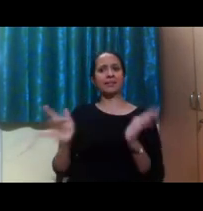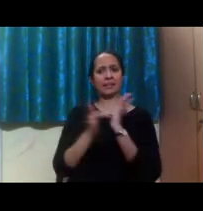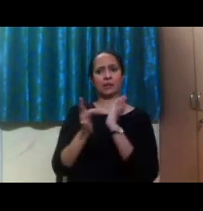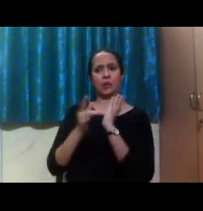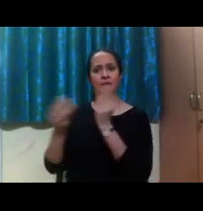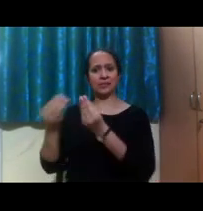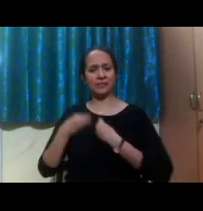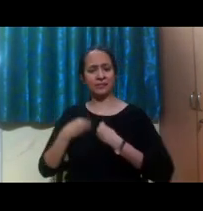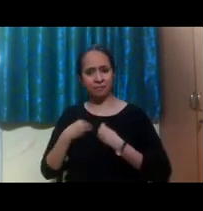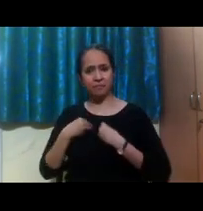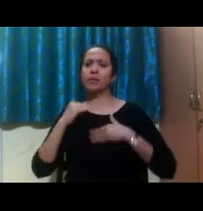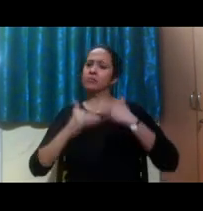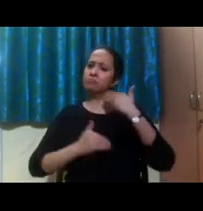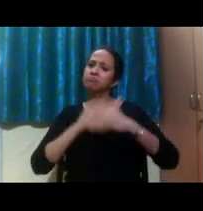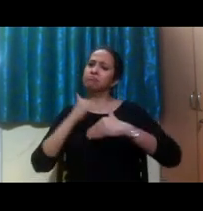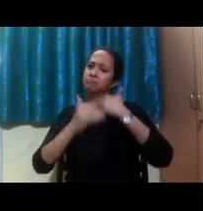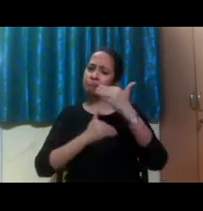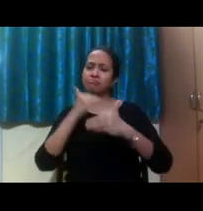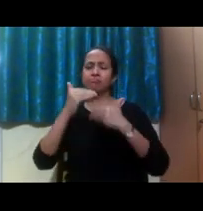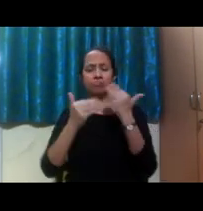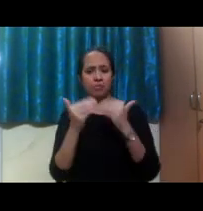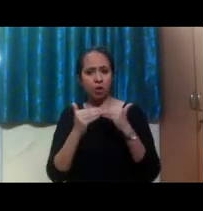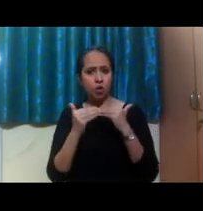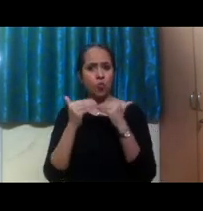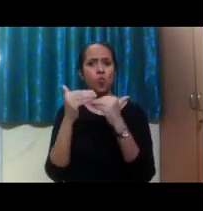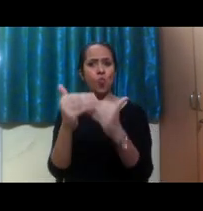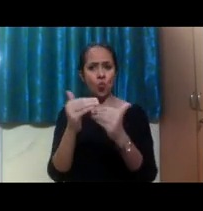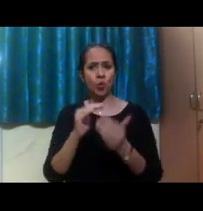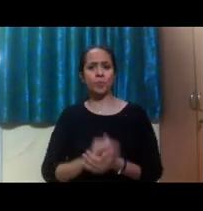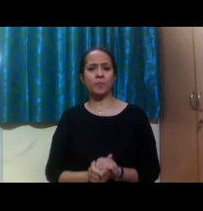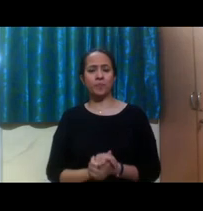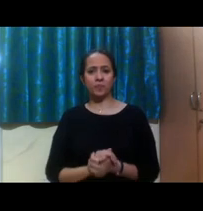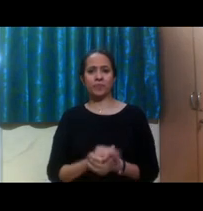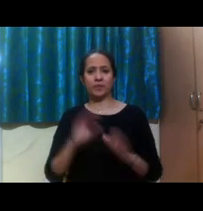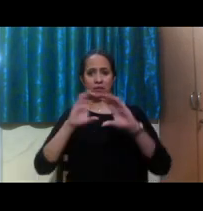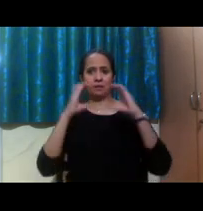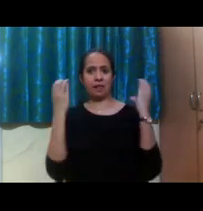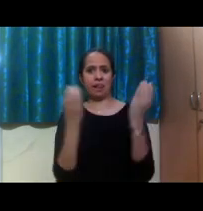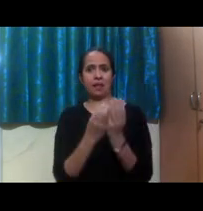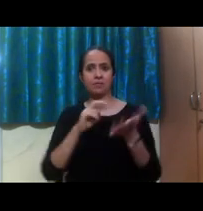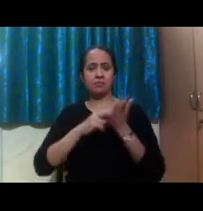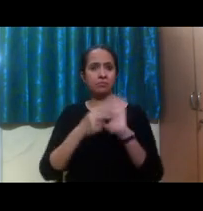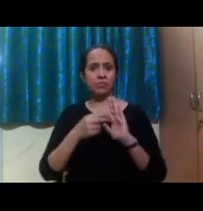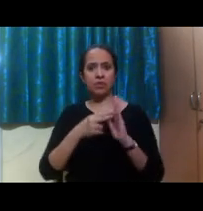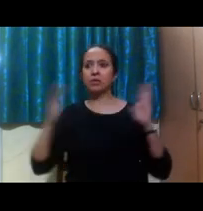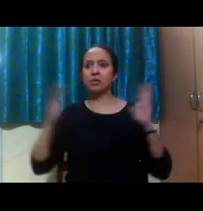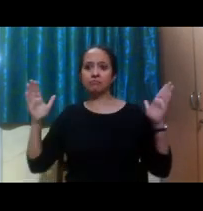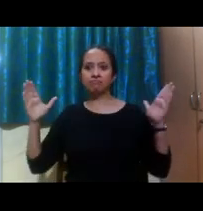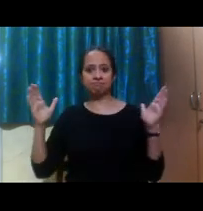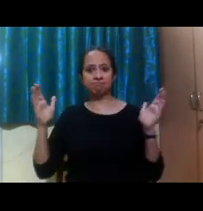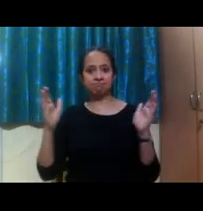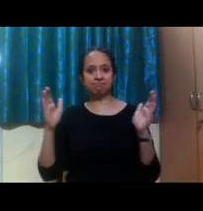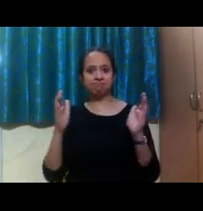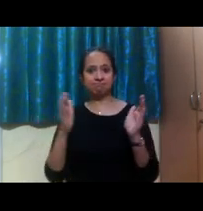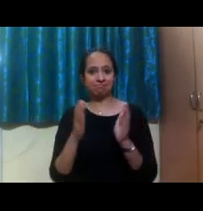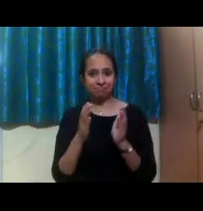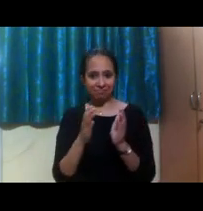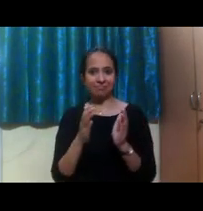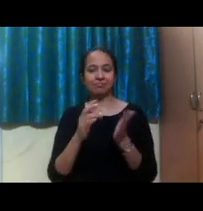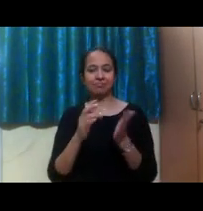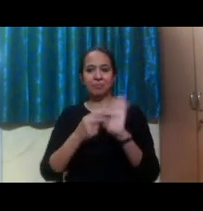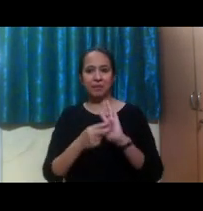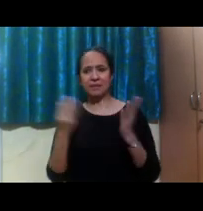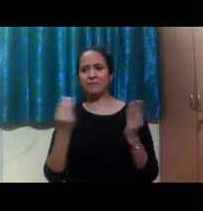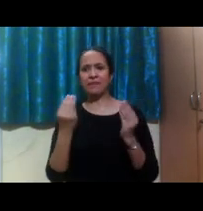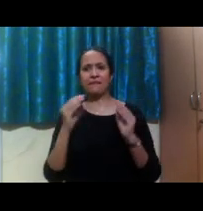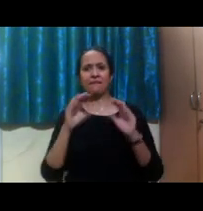progressed through my undergraduate career, and my classes became much smaller, you know, we ended up having a